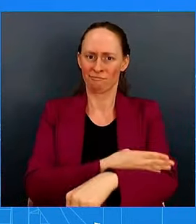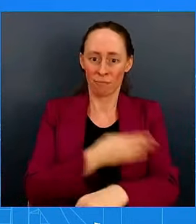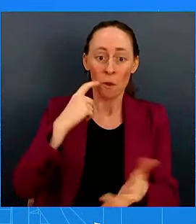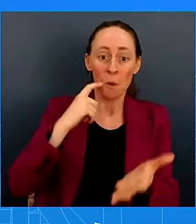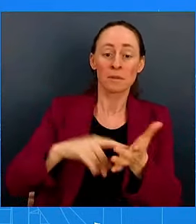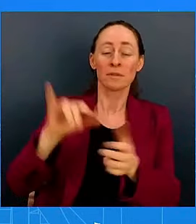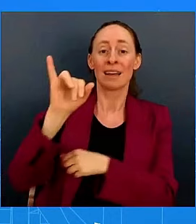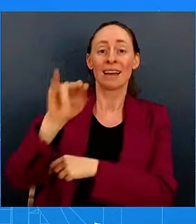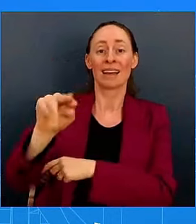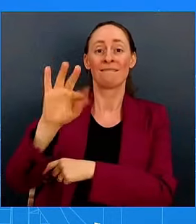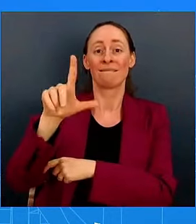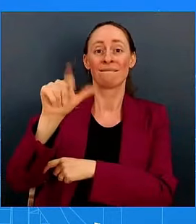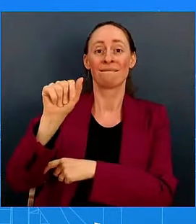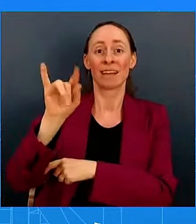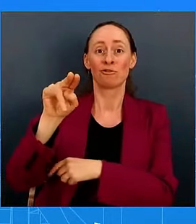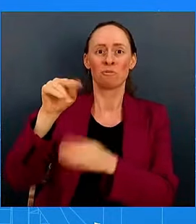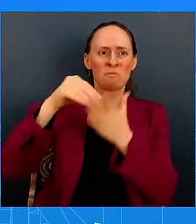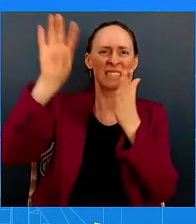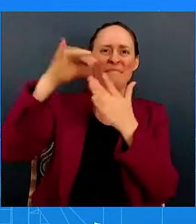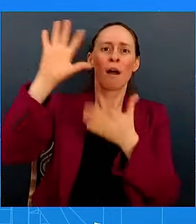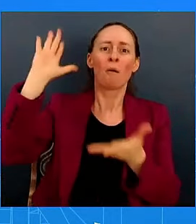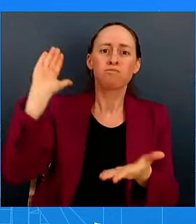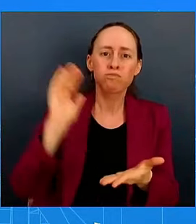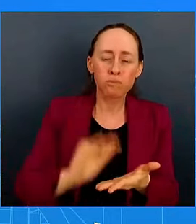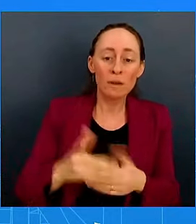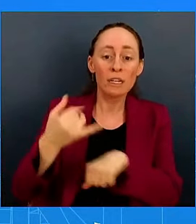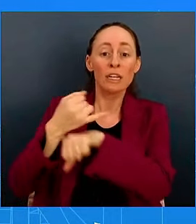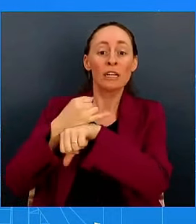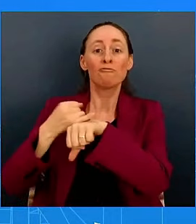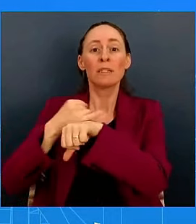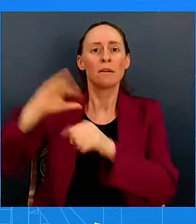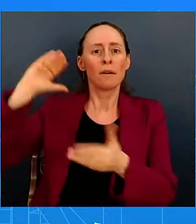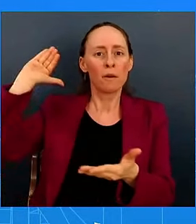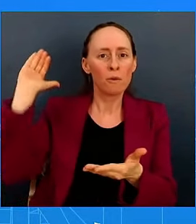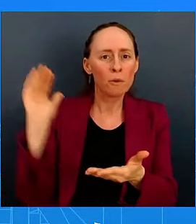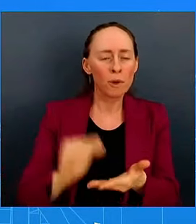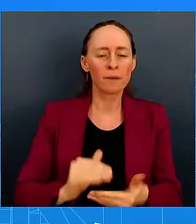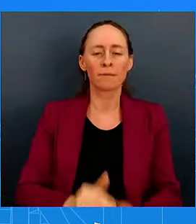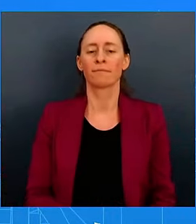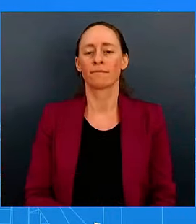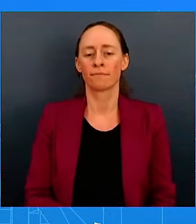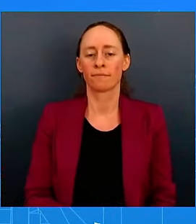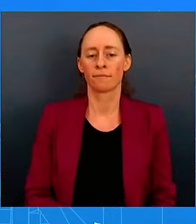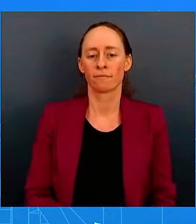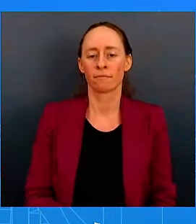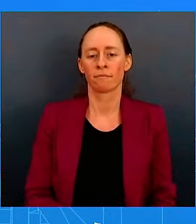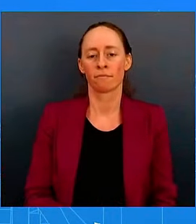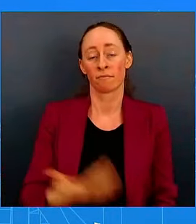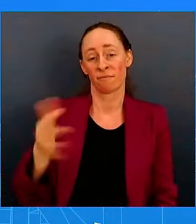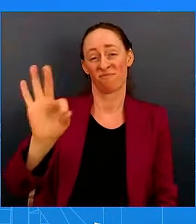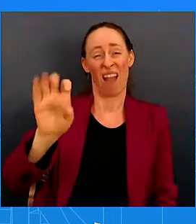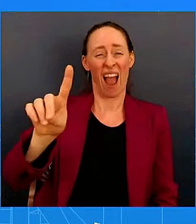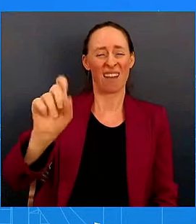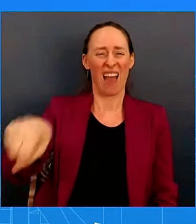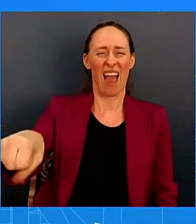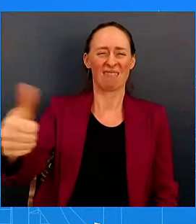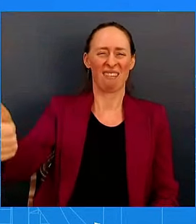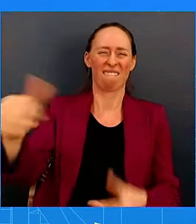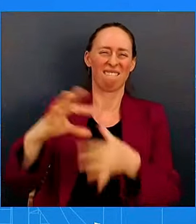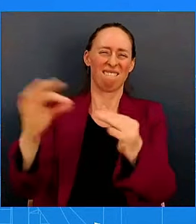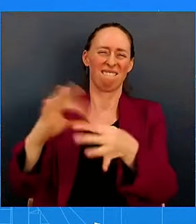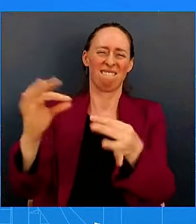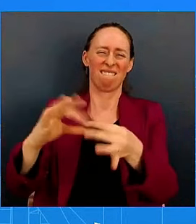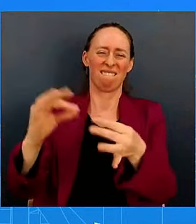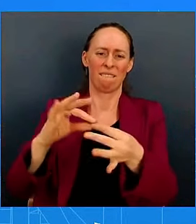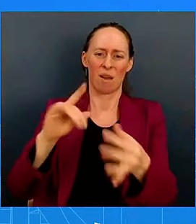down. I'm going to let certainly the Fed speak for itself. But the economy does remain strong. That